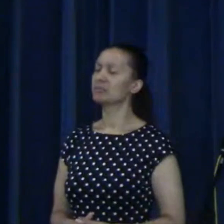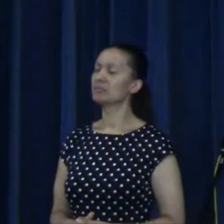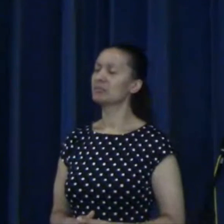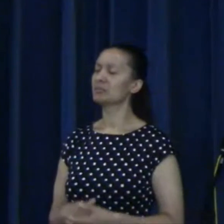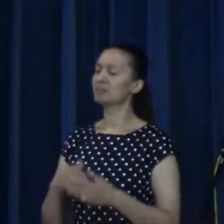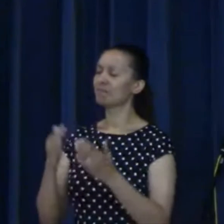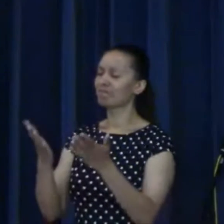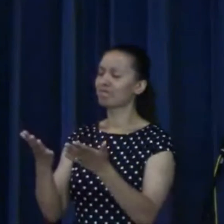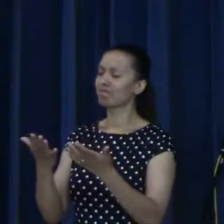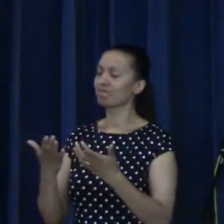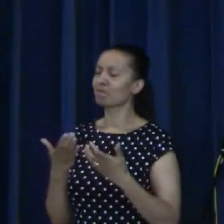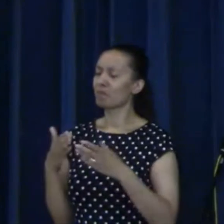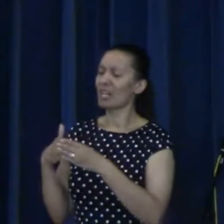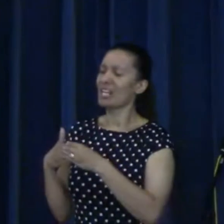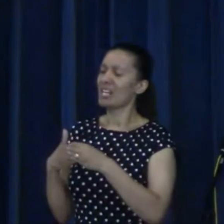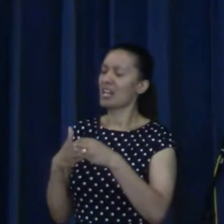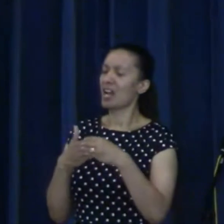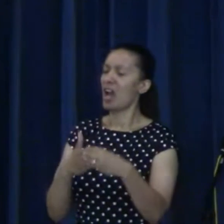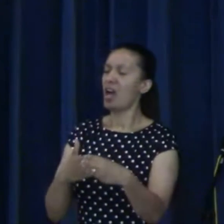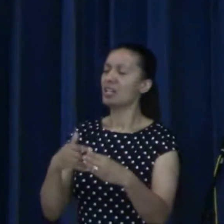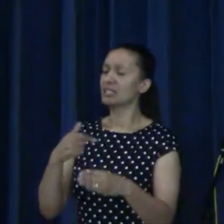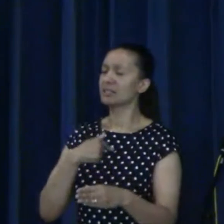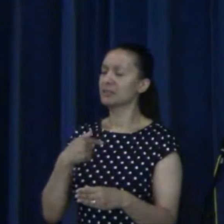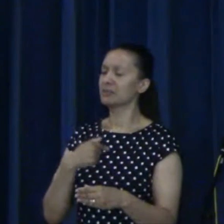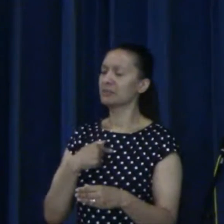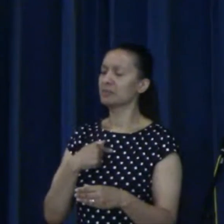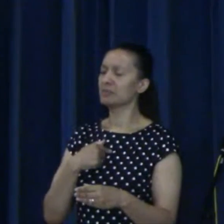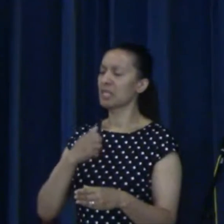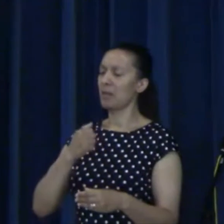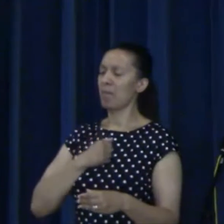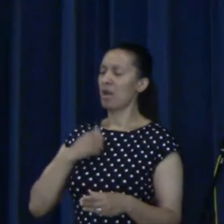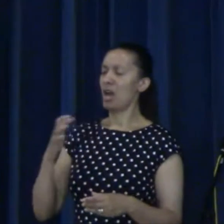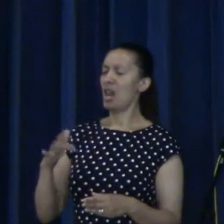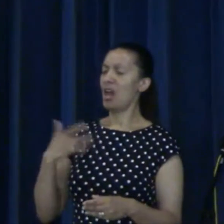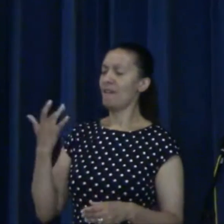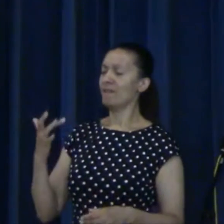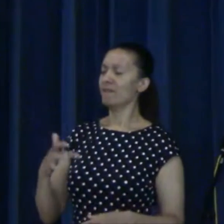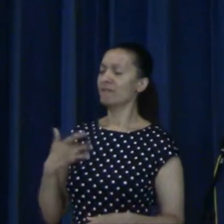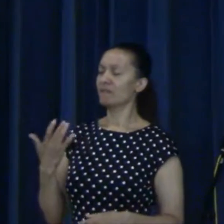Come and guide me in my life.